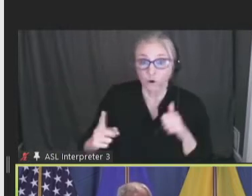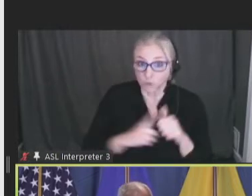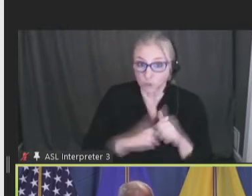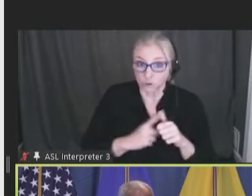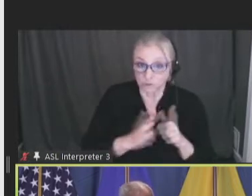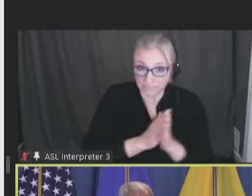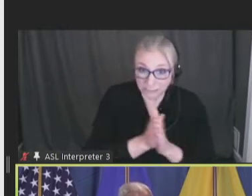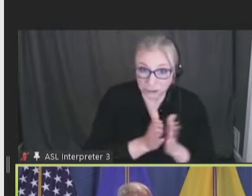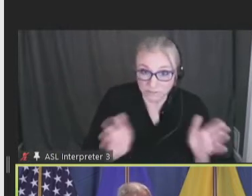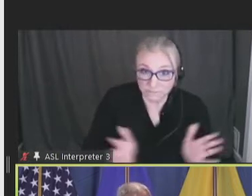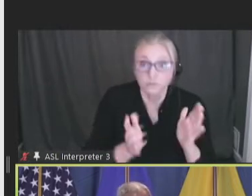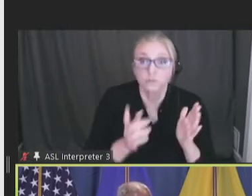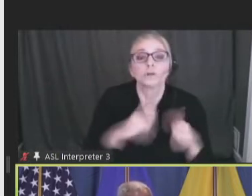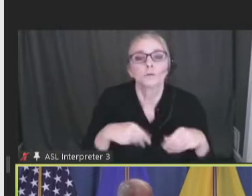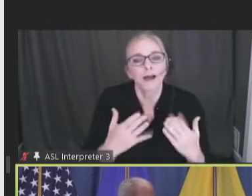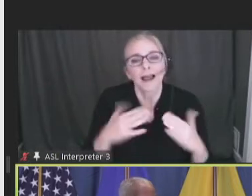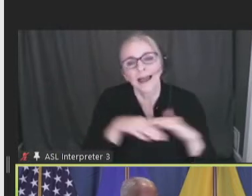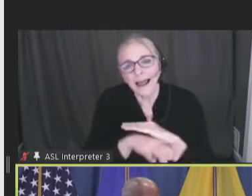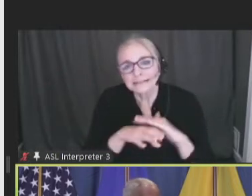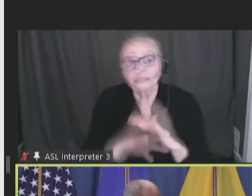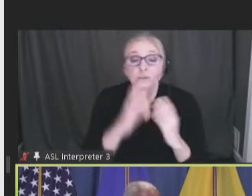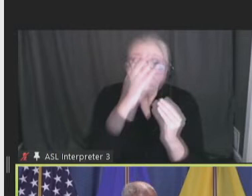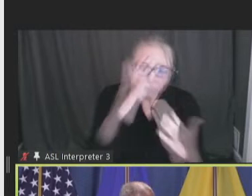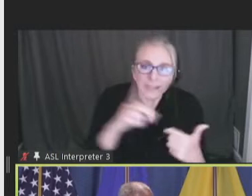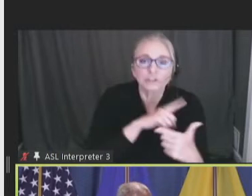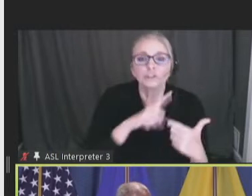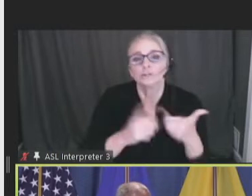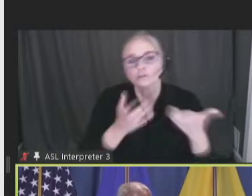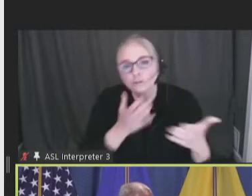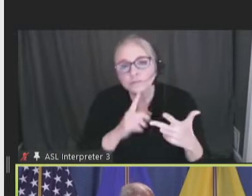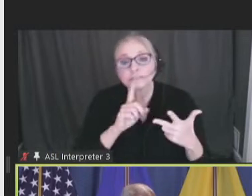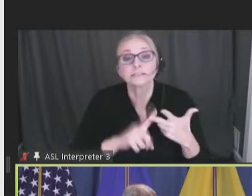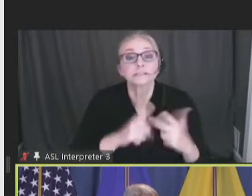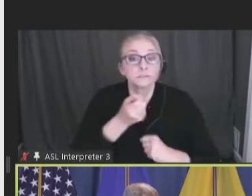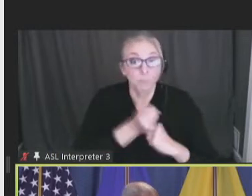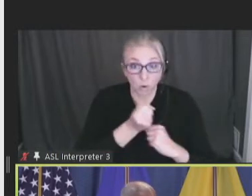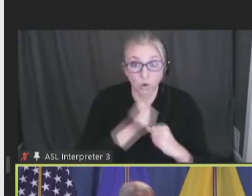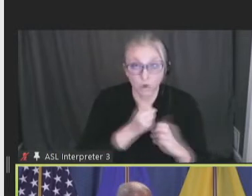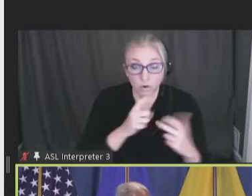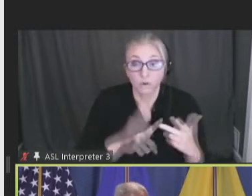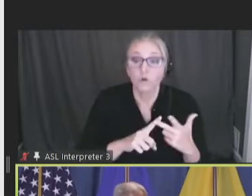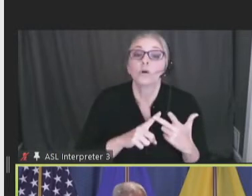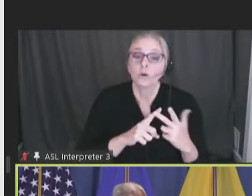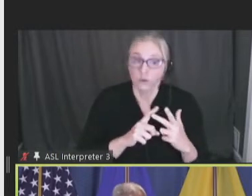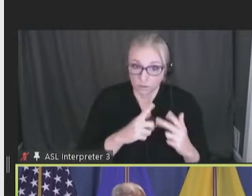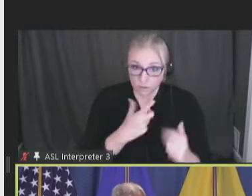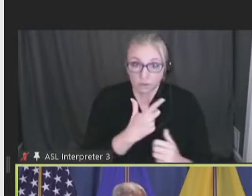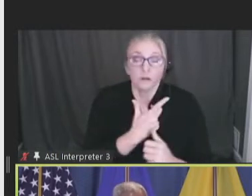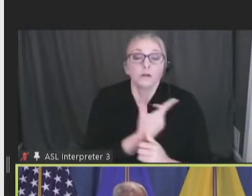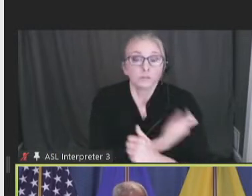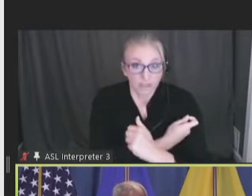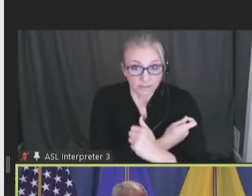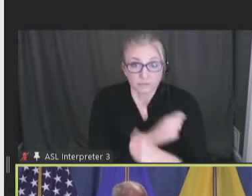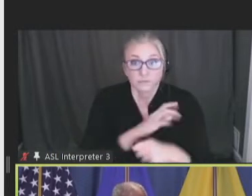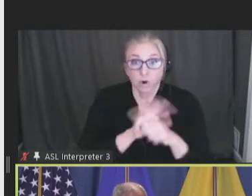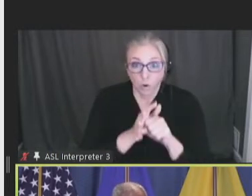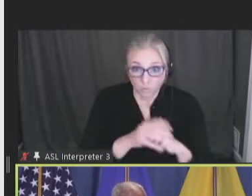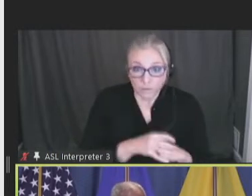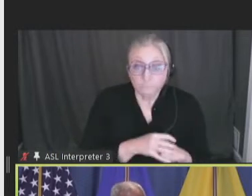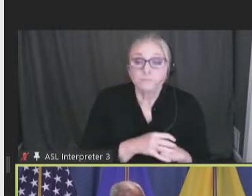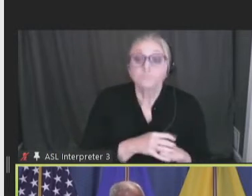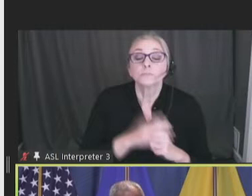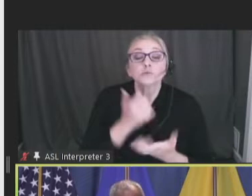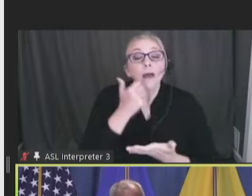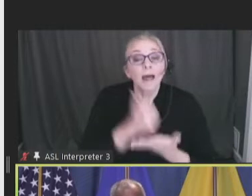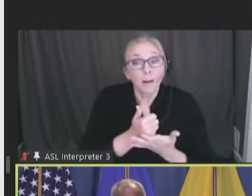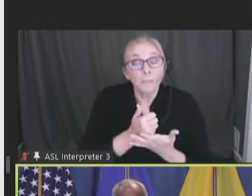to provide access to information services and support for getting COVID vaccines. To assist,